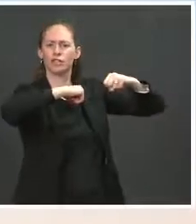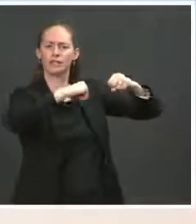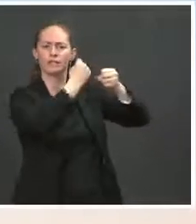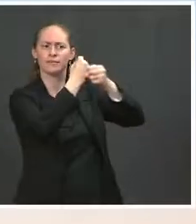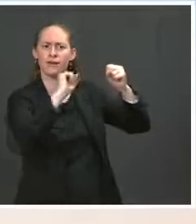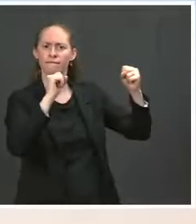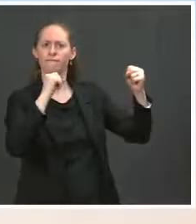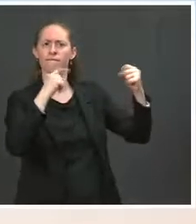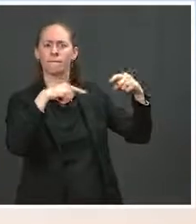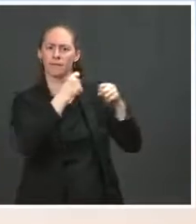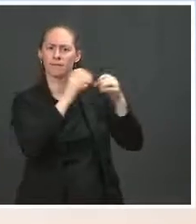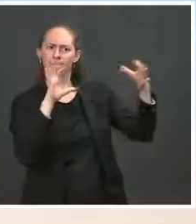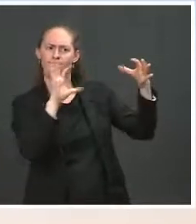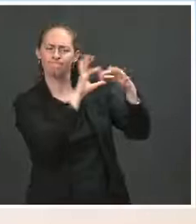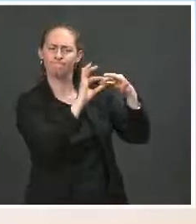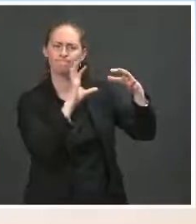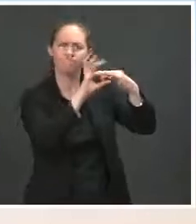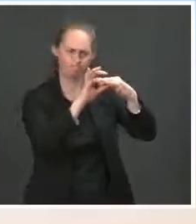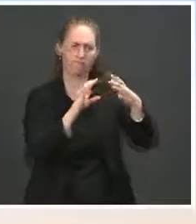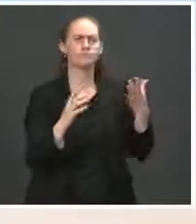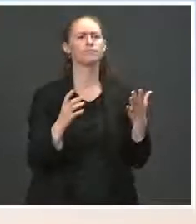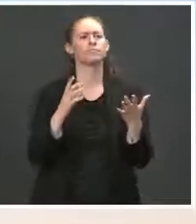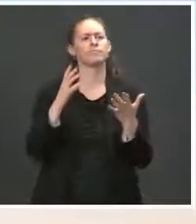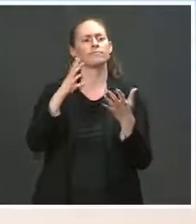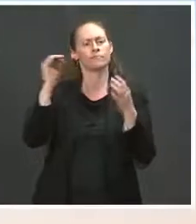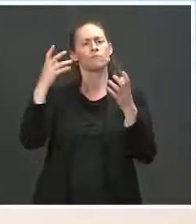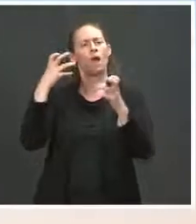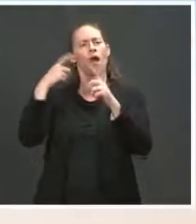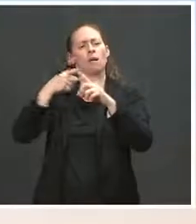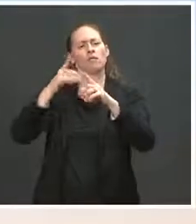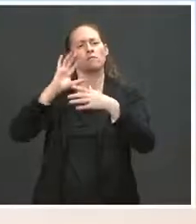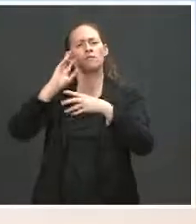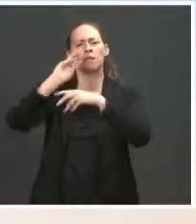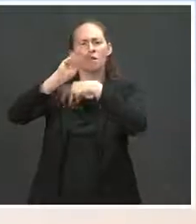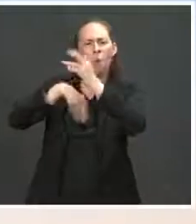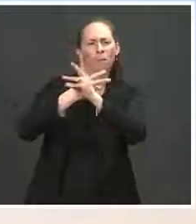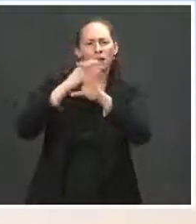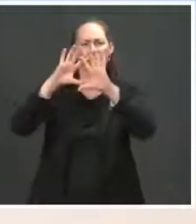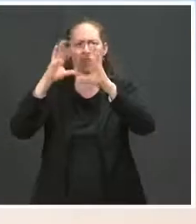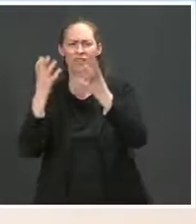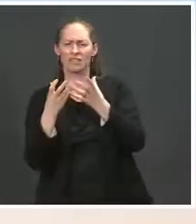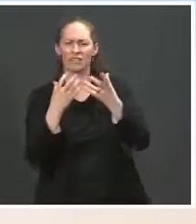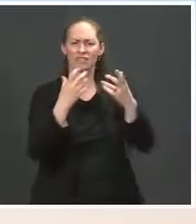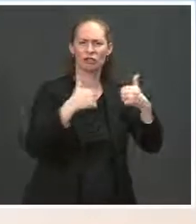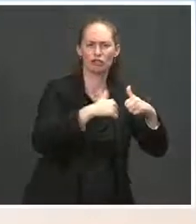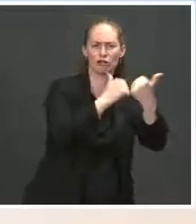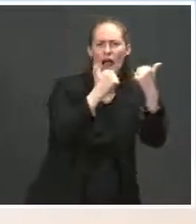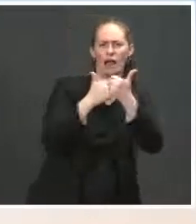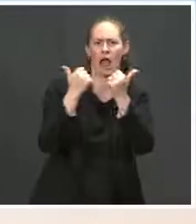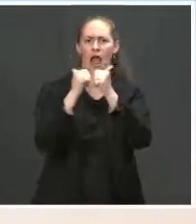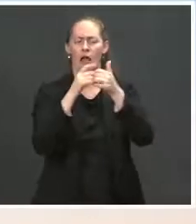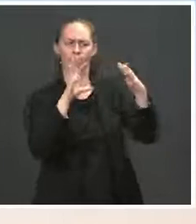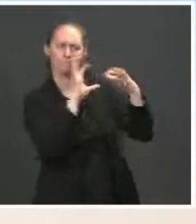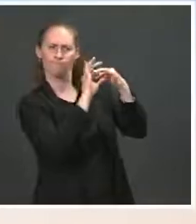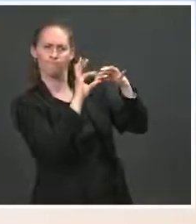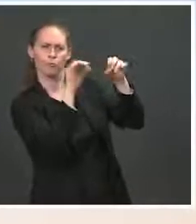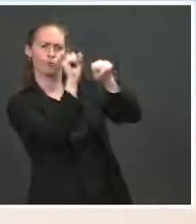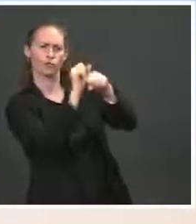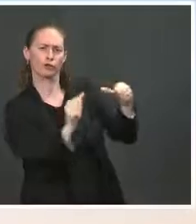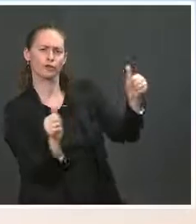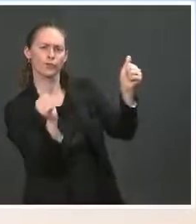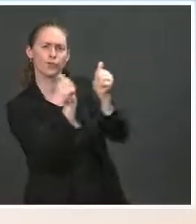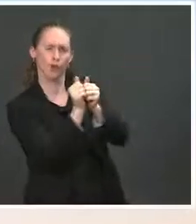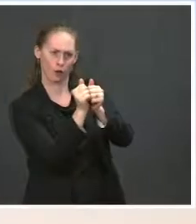address global challenges and better secure America's interests. He will attend the G-Summit in Cornwall, which is happening from June